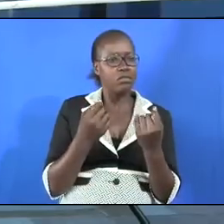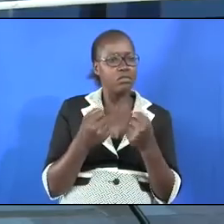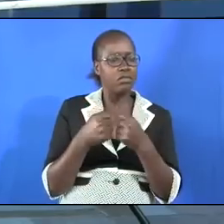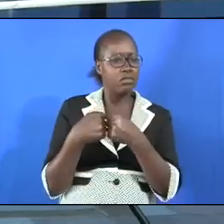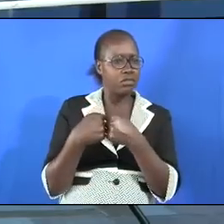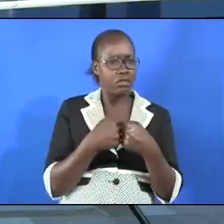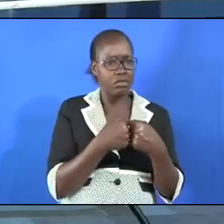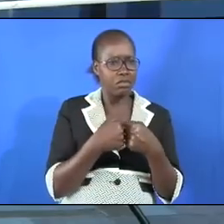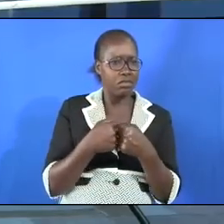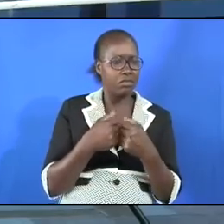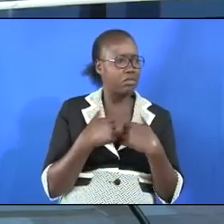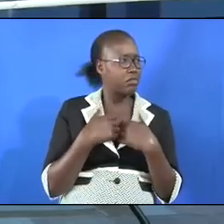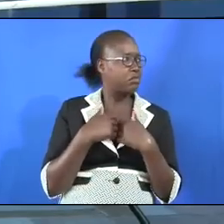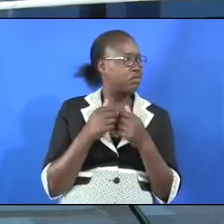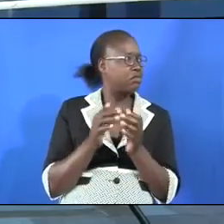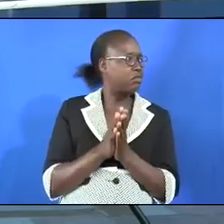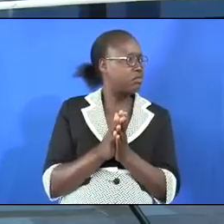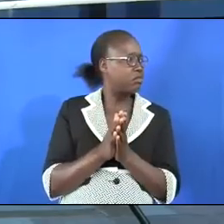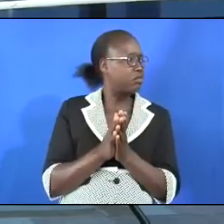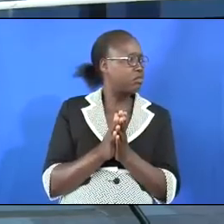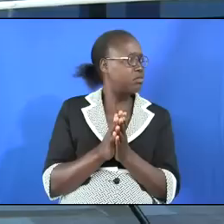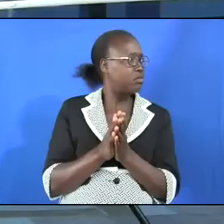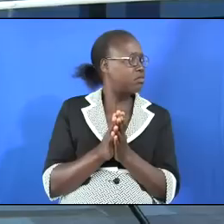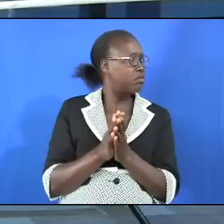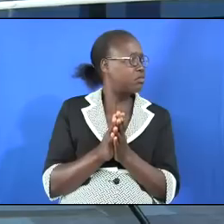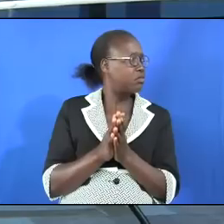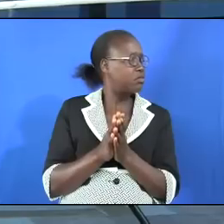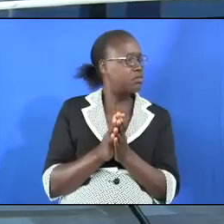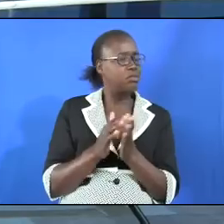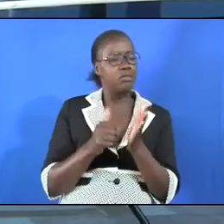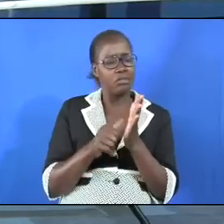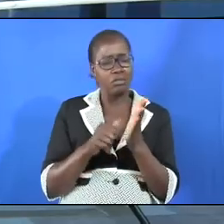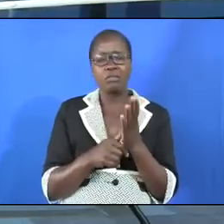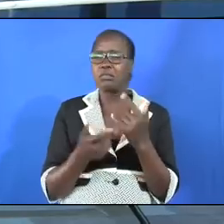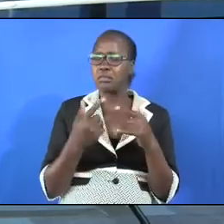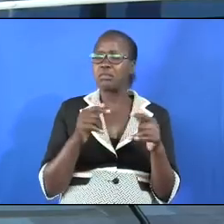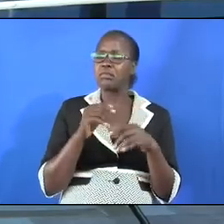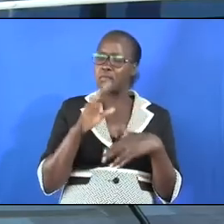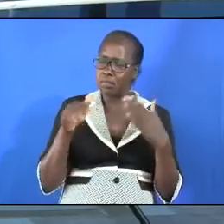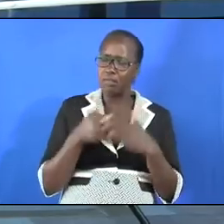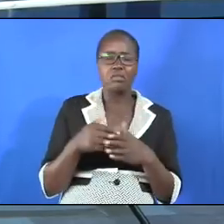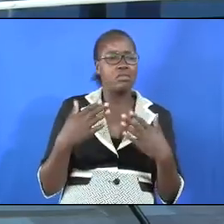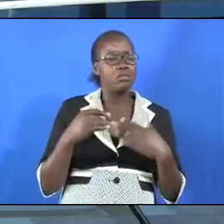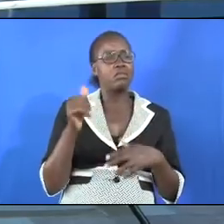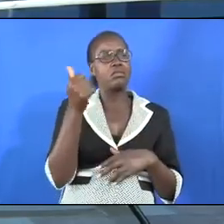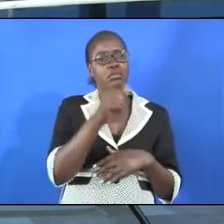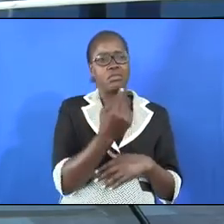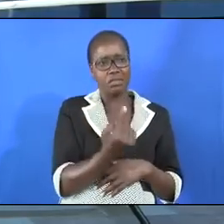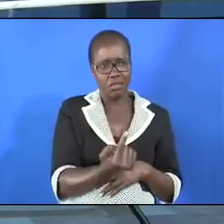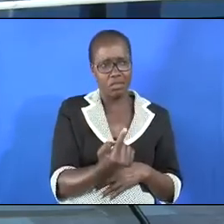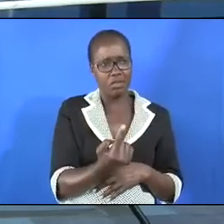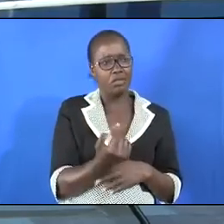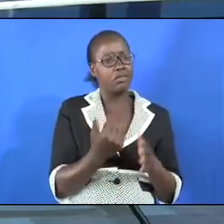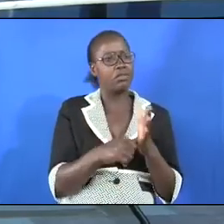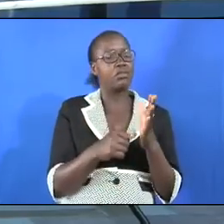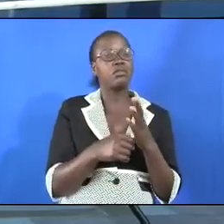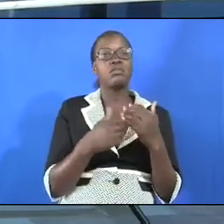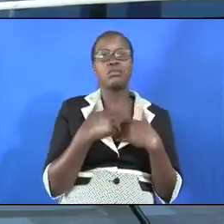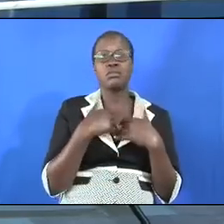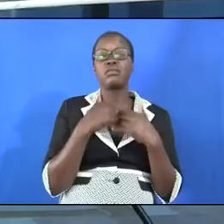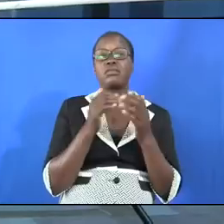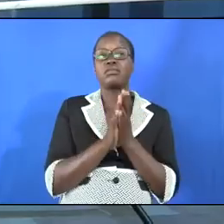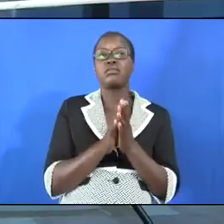challenges that we face our brothers sisters problems come to everyone anyone and they will come